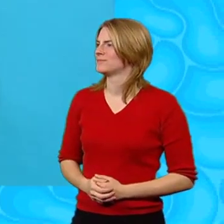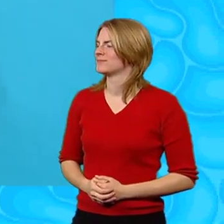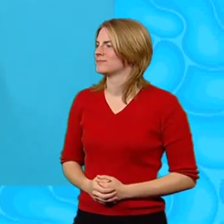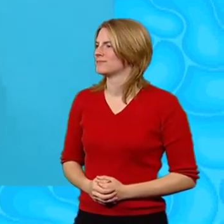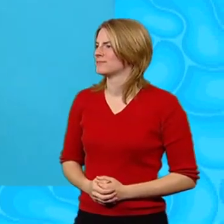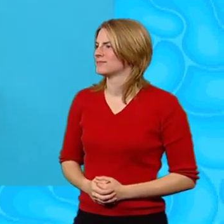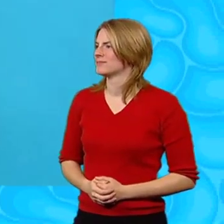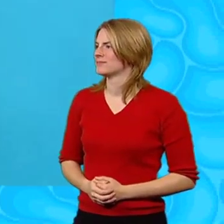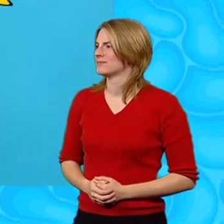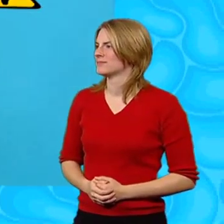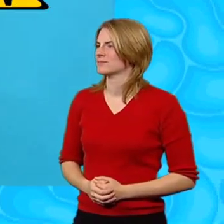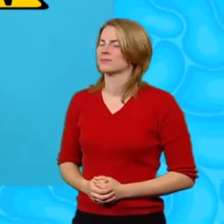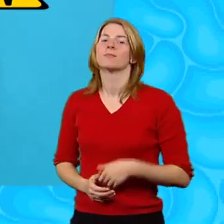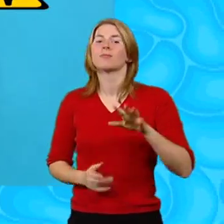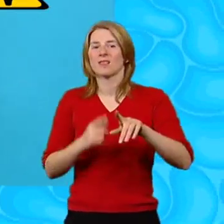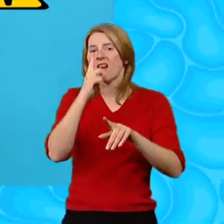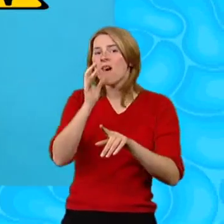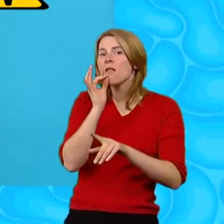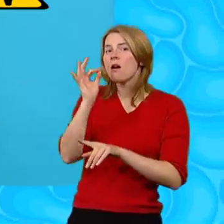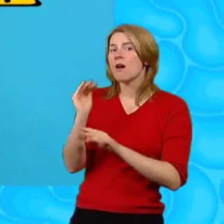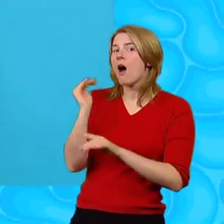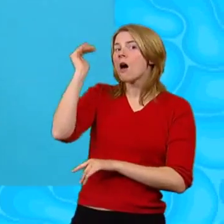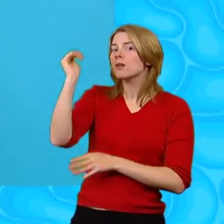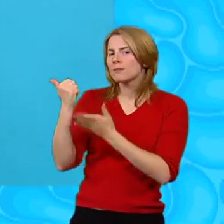So you might want to ask an adult to help you with this bit.